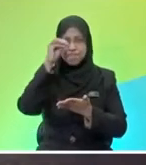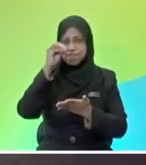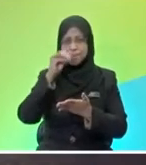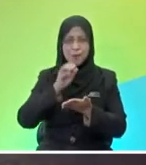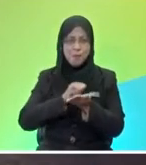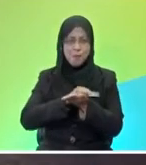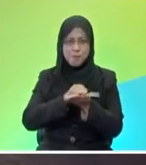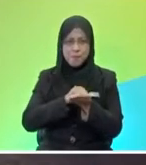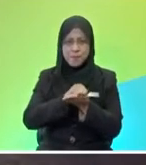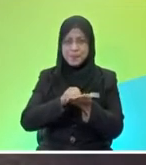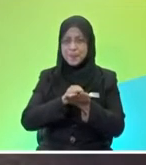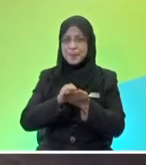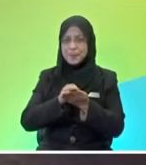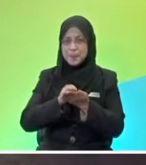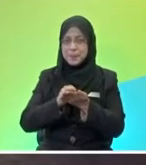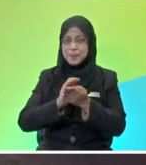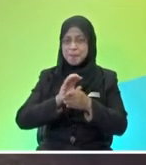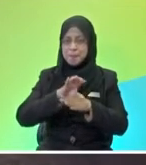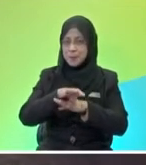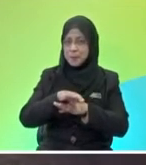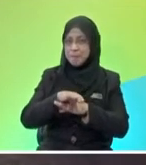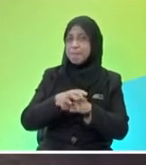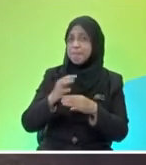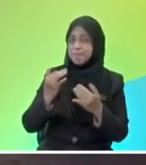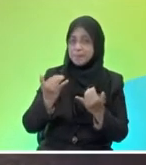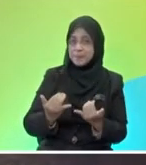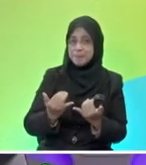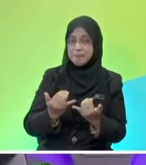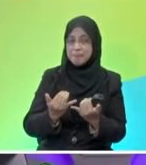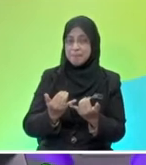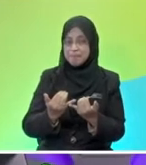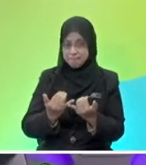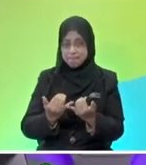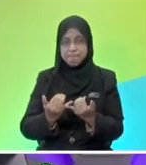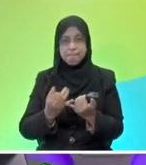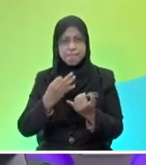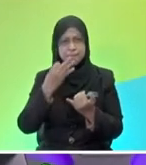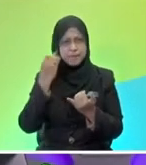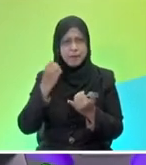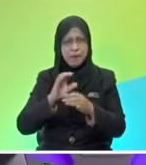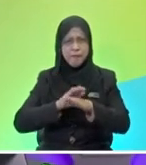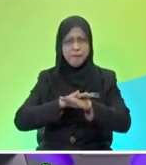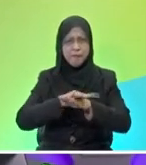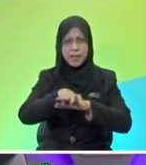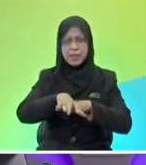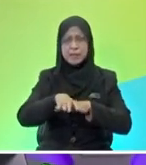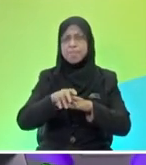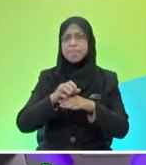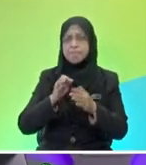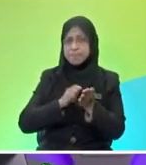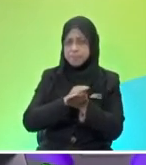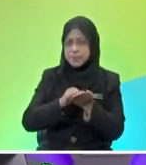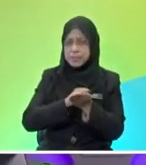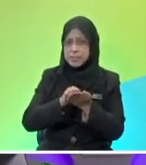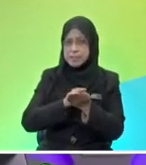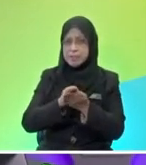effects. Yes, so now what we're going to go through is the factors that affect frictional force. So there are all together